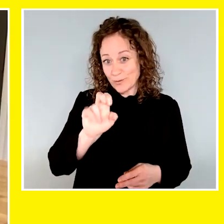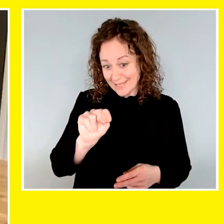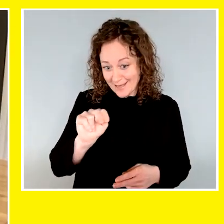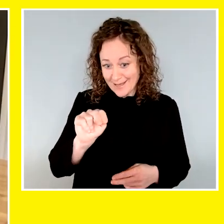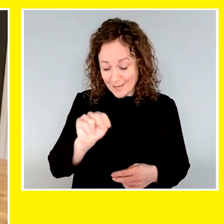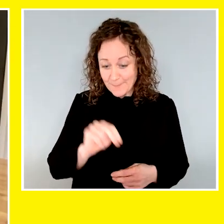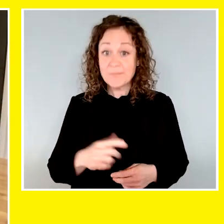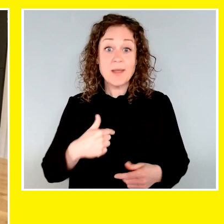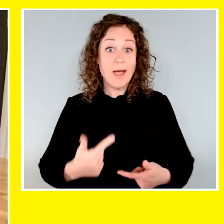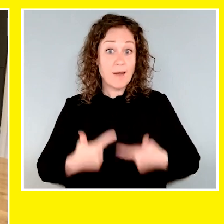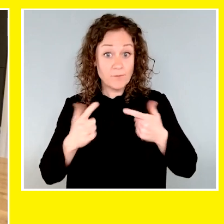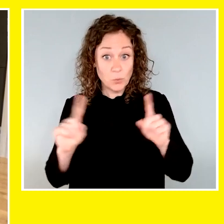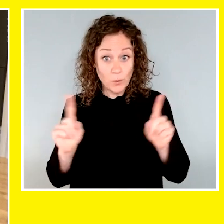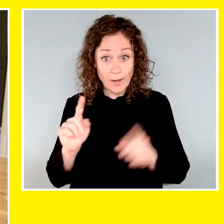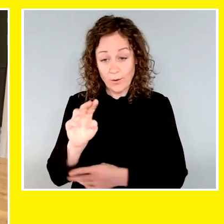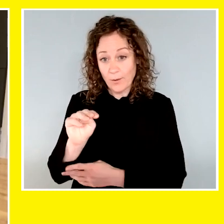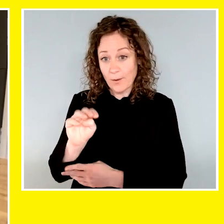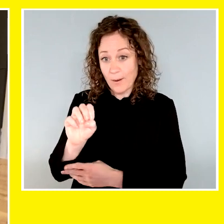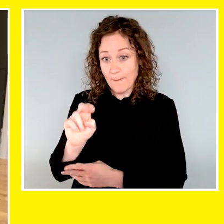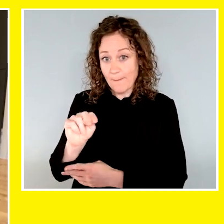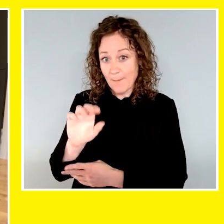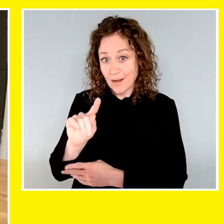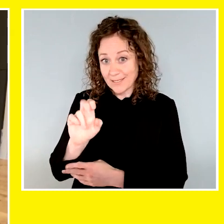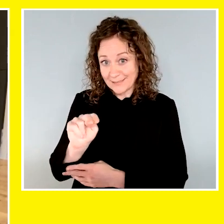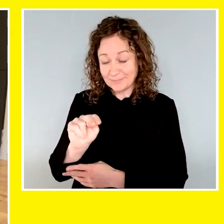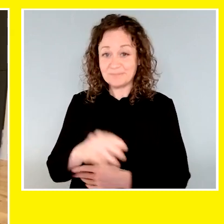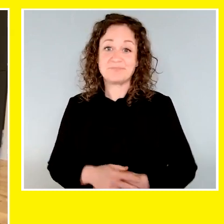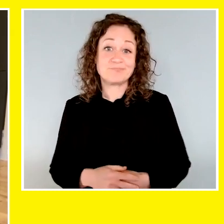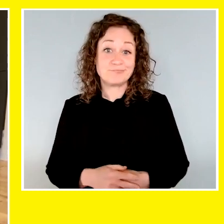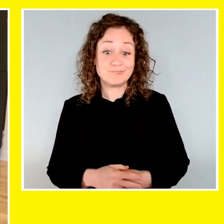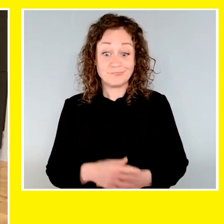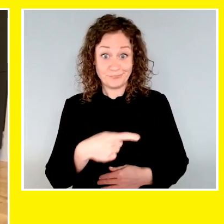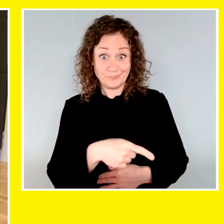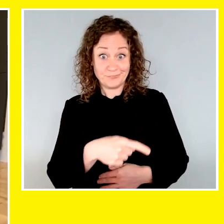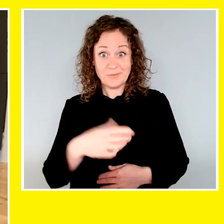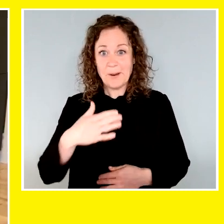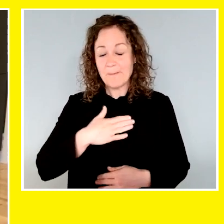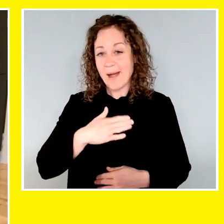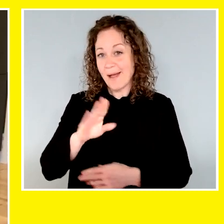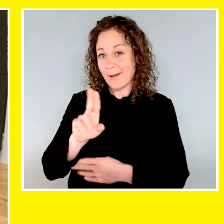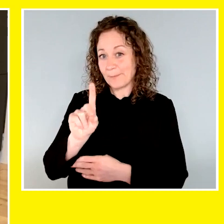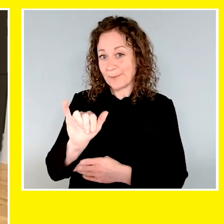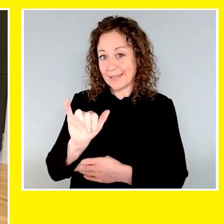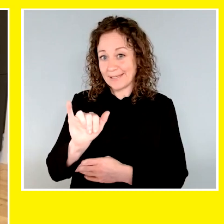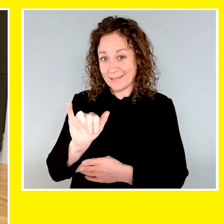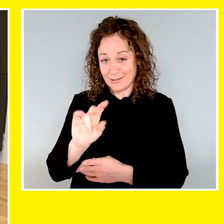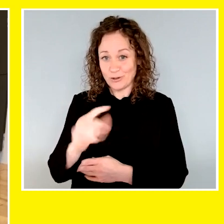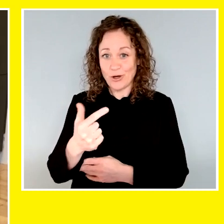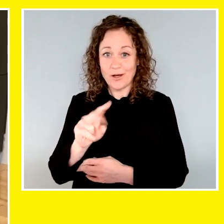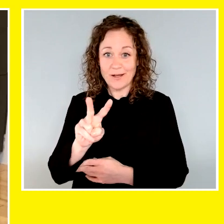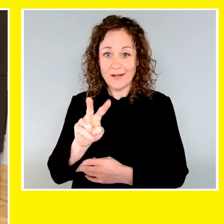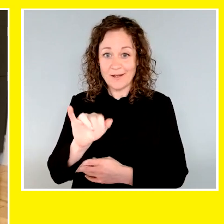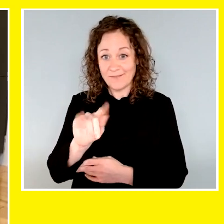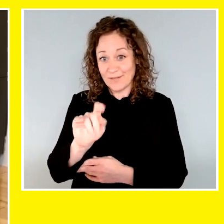I live in Langton. And this is my buddy, Victor.